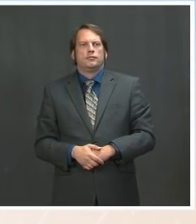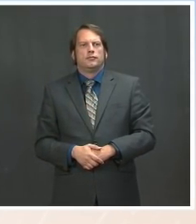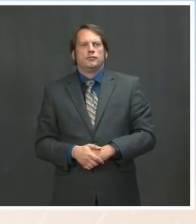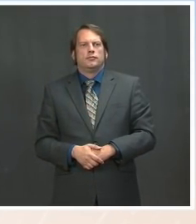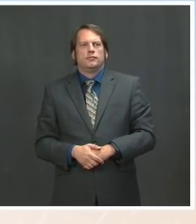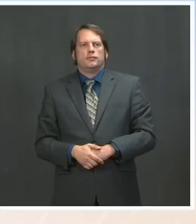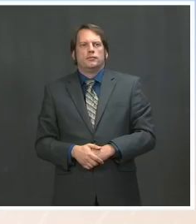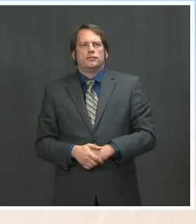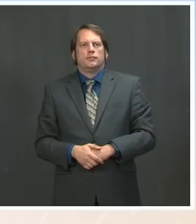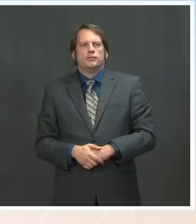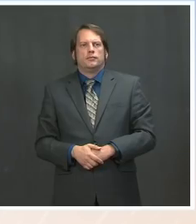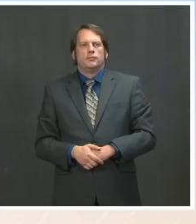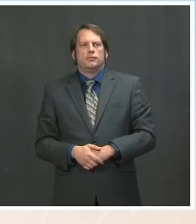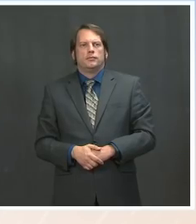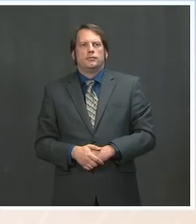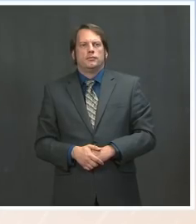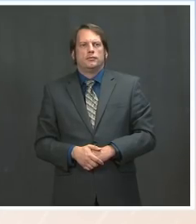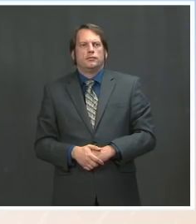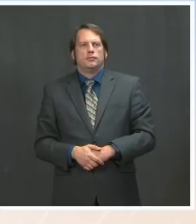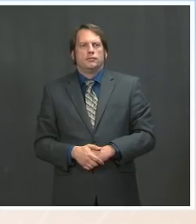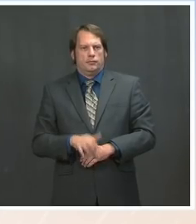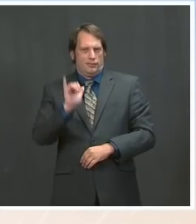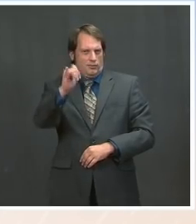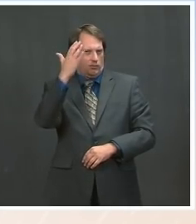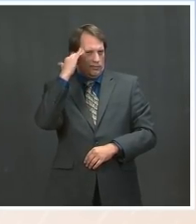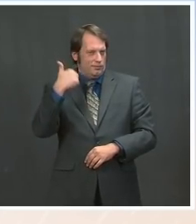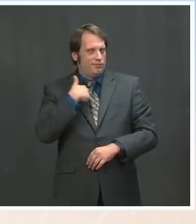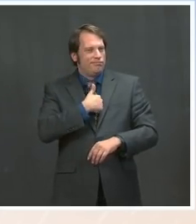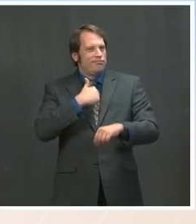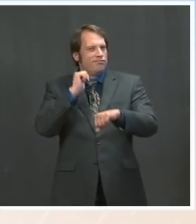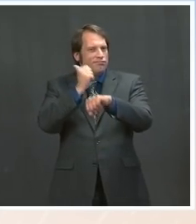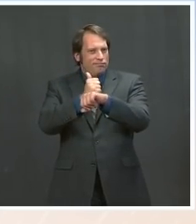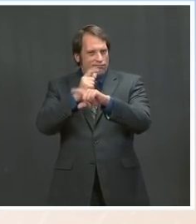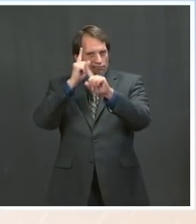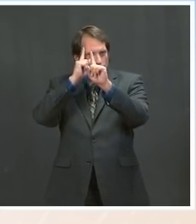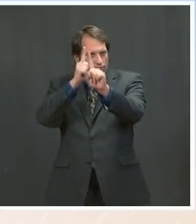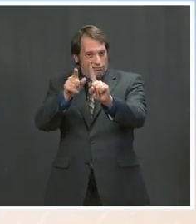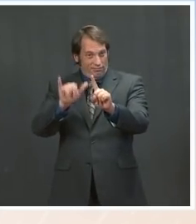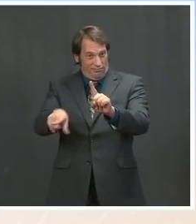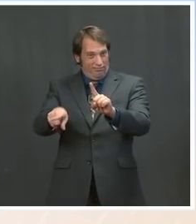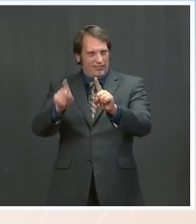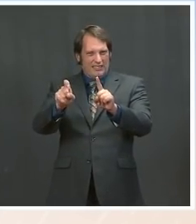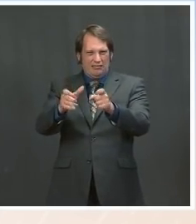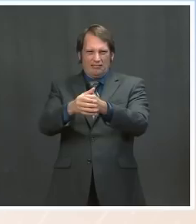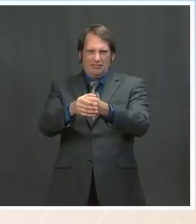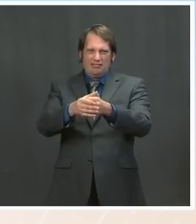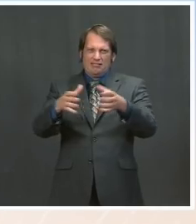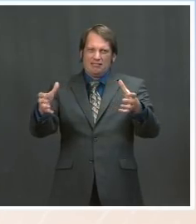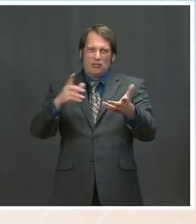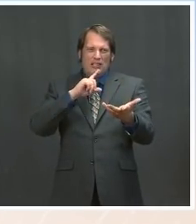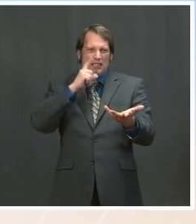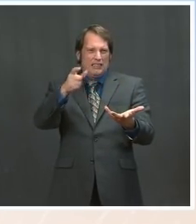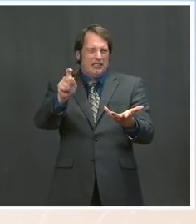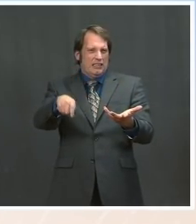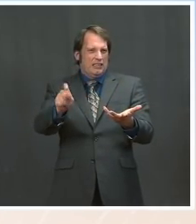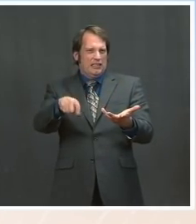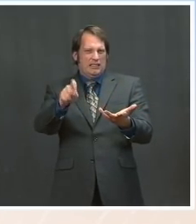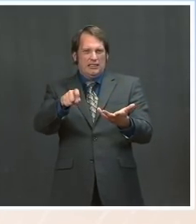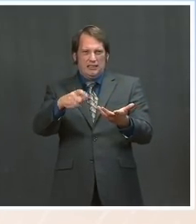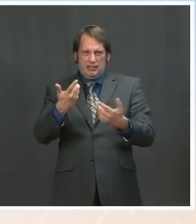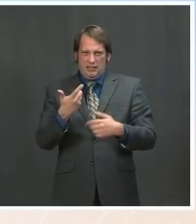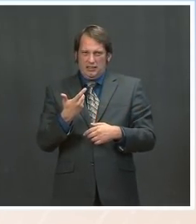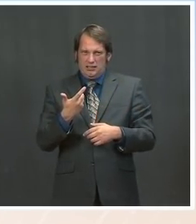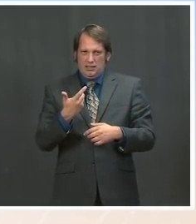That was why we set that goal. Now, that's an — that was an aspirational increase of 10 times what was being let in by the Trump